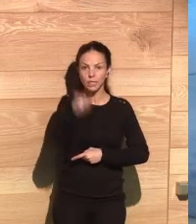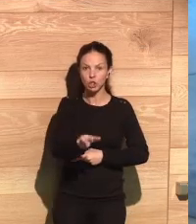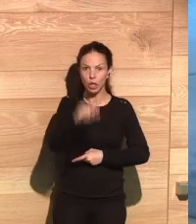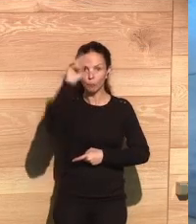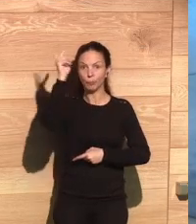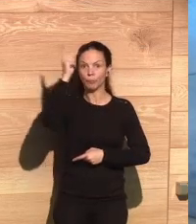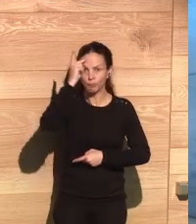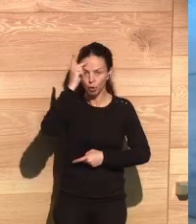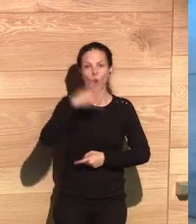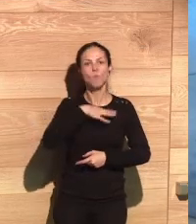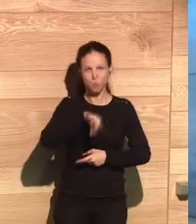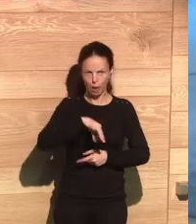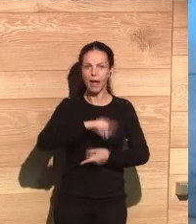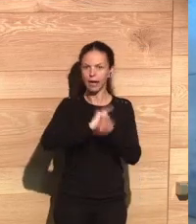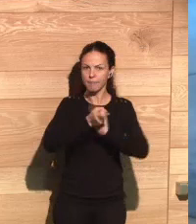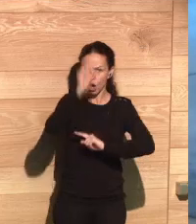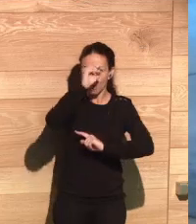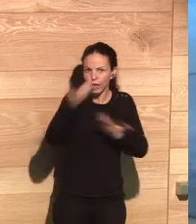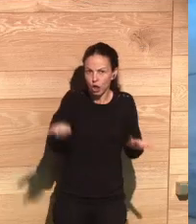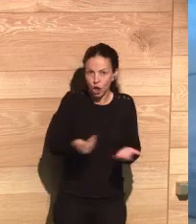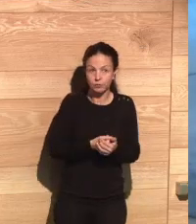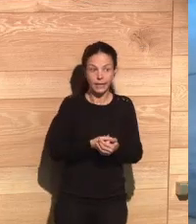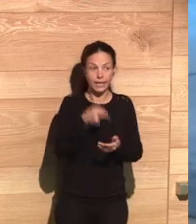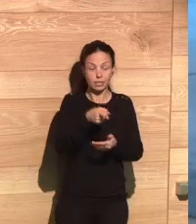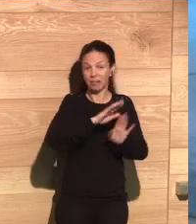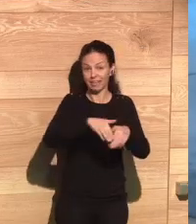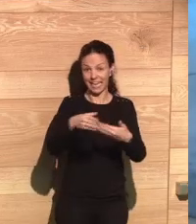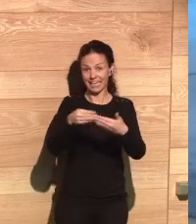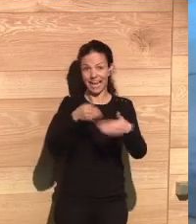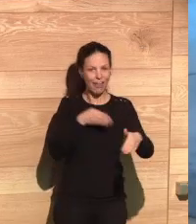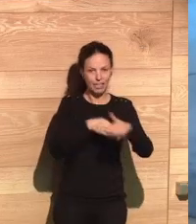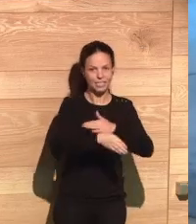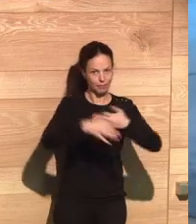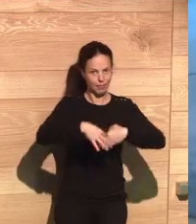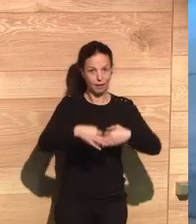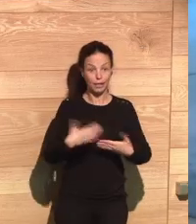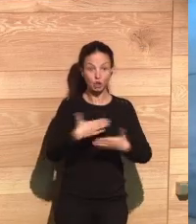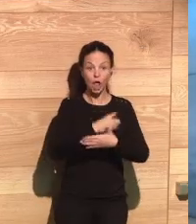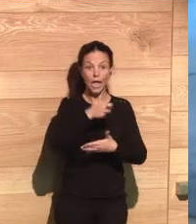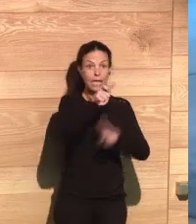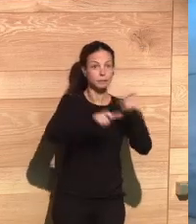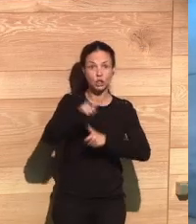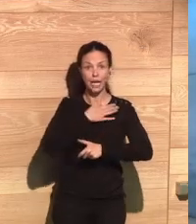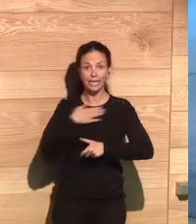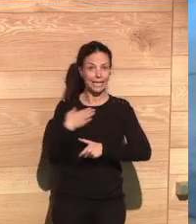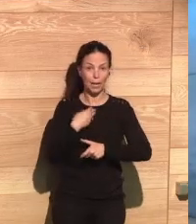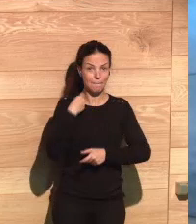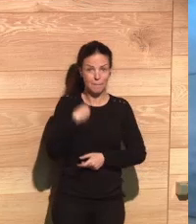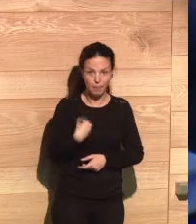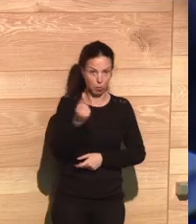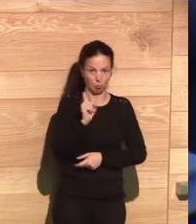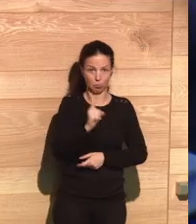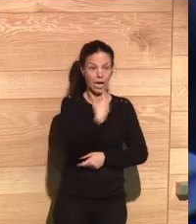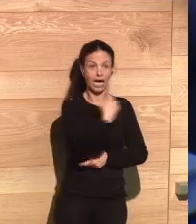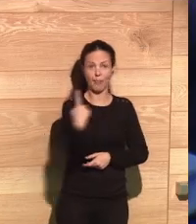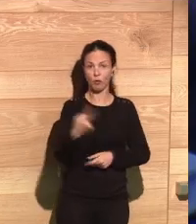we change our opinions and this needs to move in a flow and be presented in a way that is accessible to